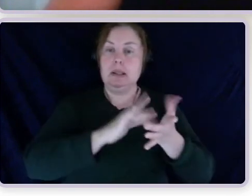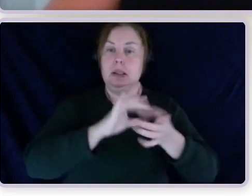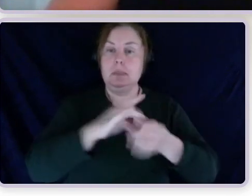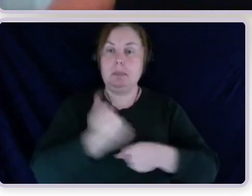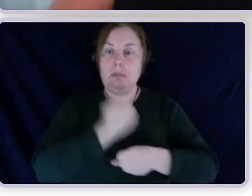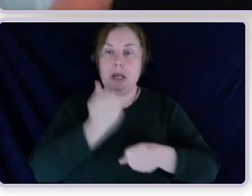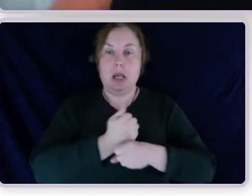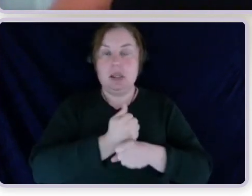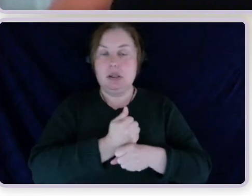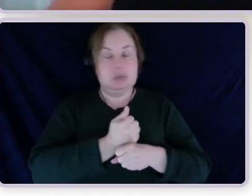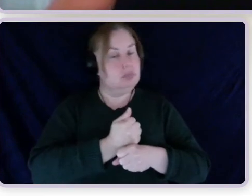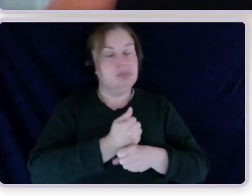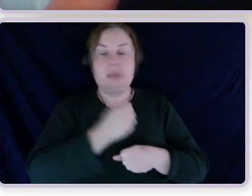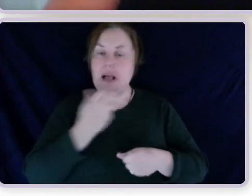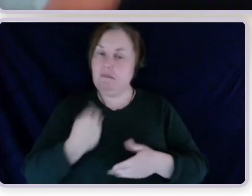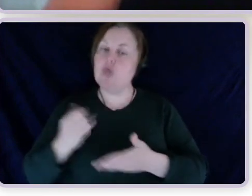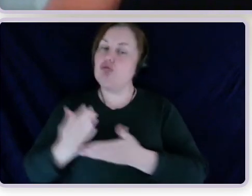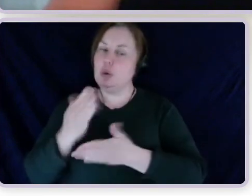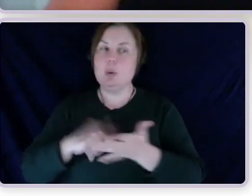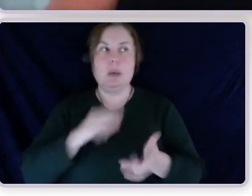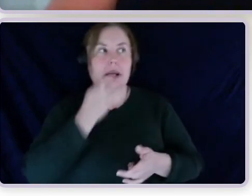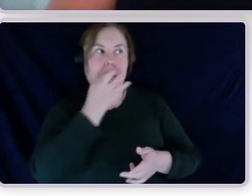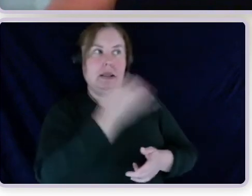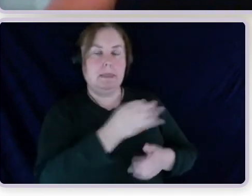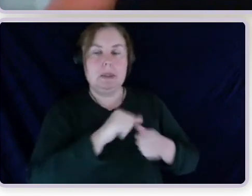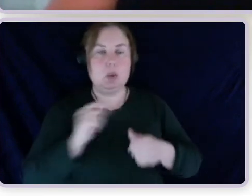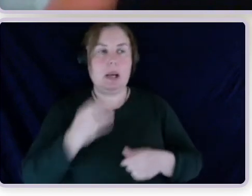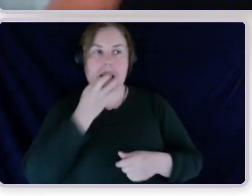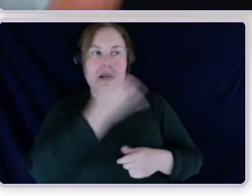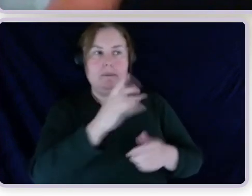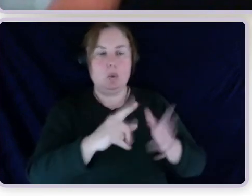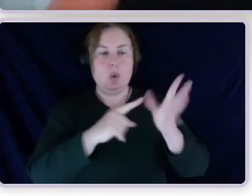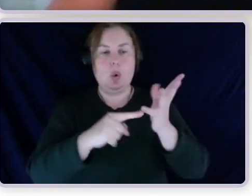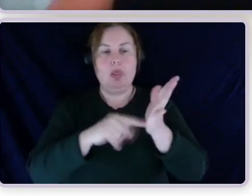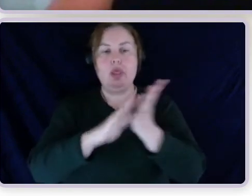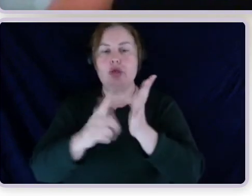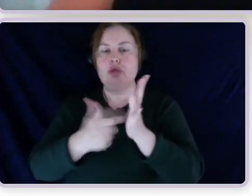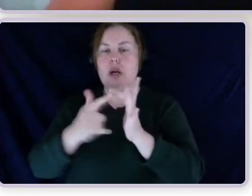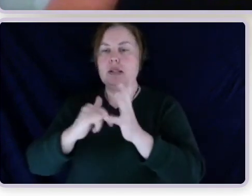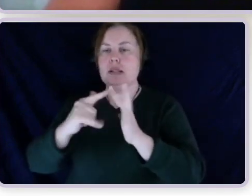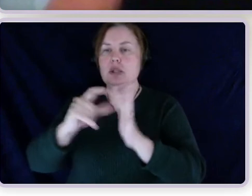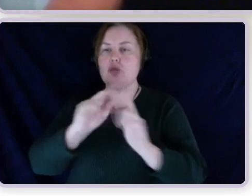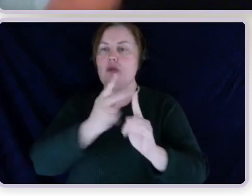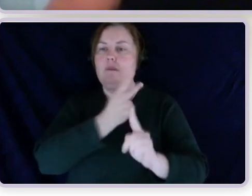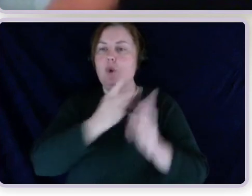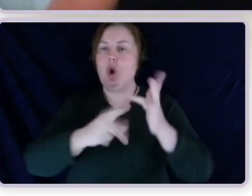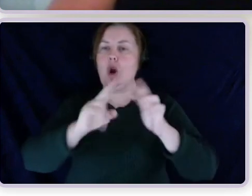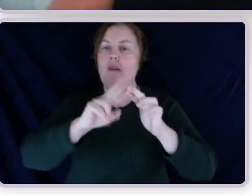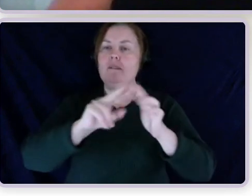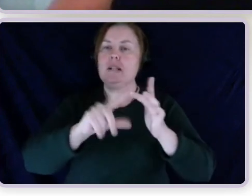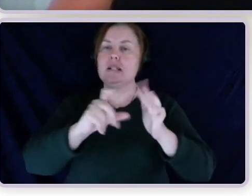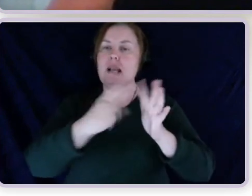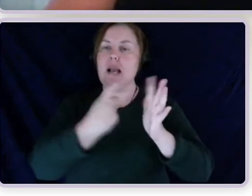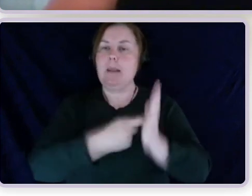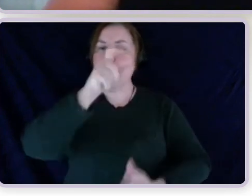in the first instance is to ask for an authorised review officer to review it. You don't need to provide any information